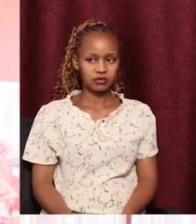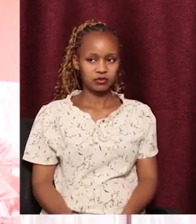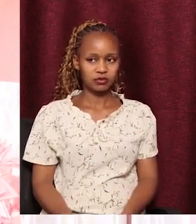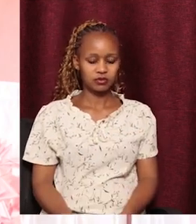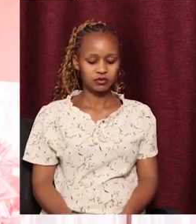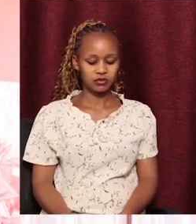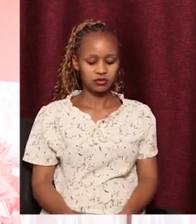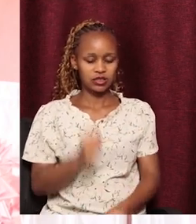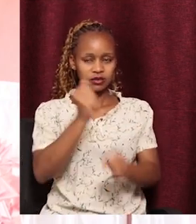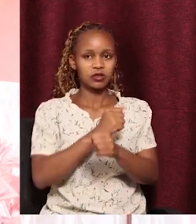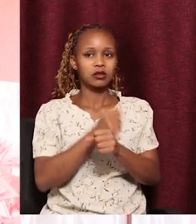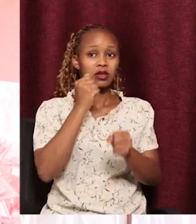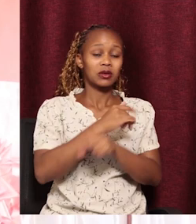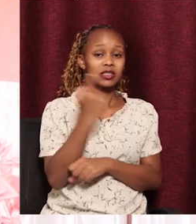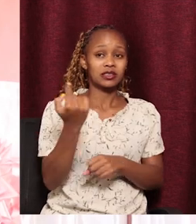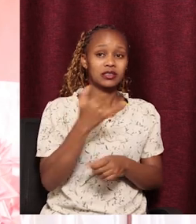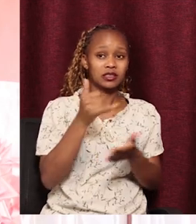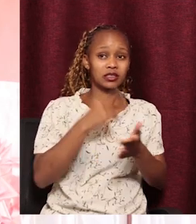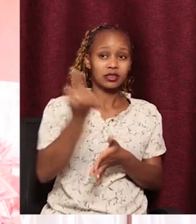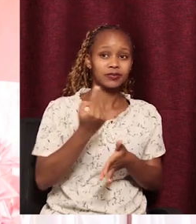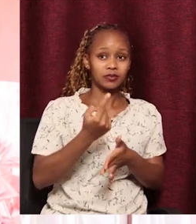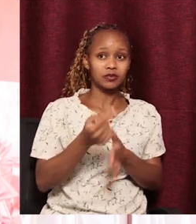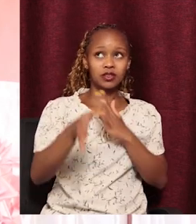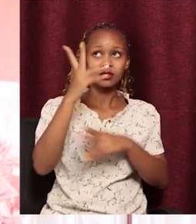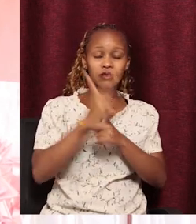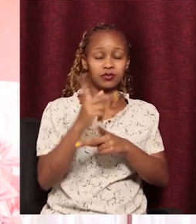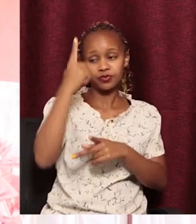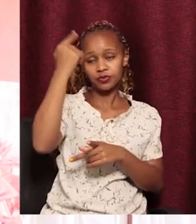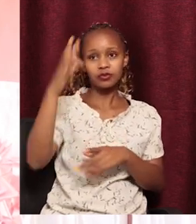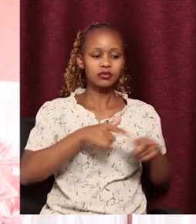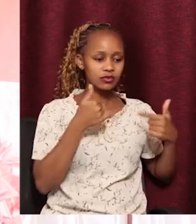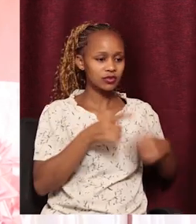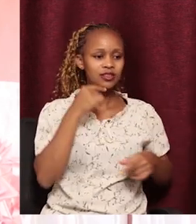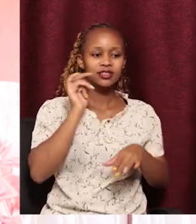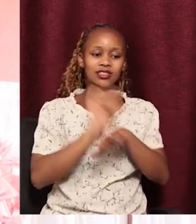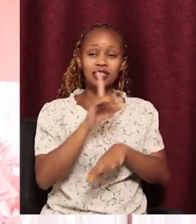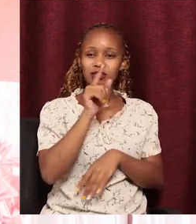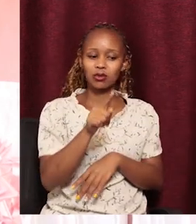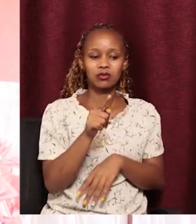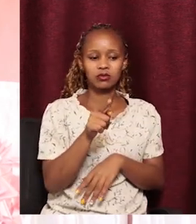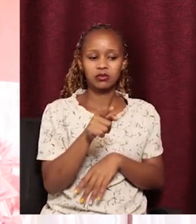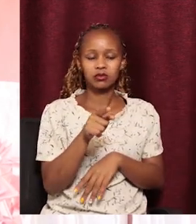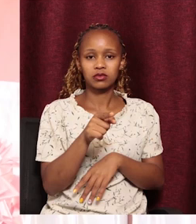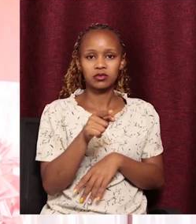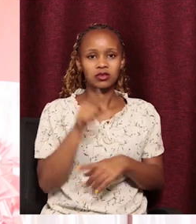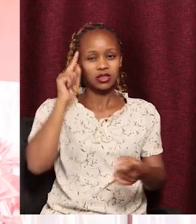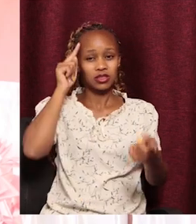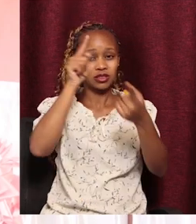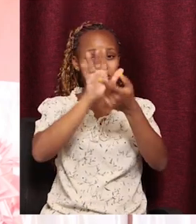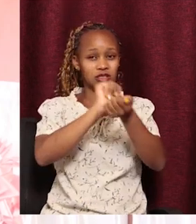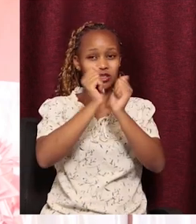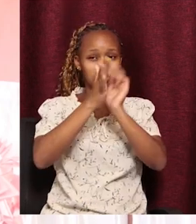you cannot do it alone. So, when God puts a dream in your heart, he also sends you destiny